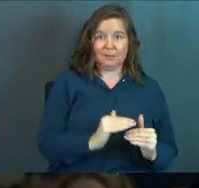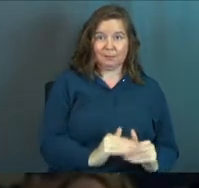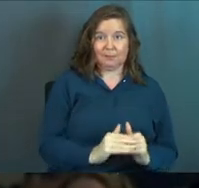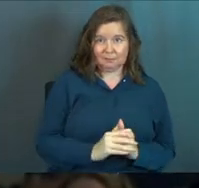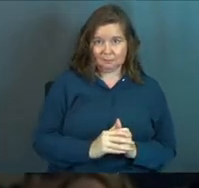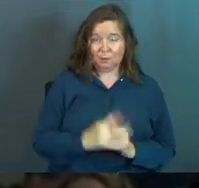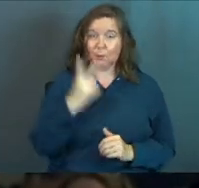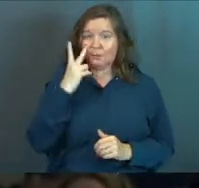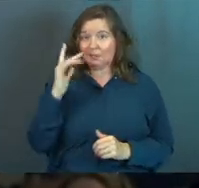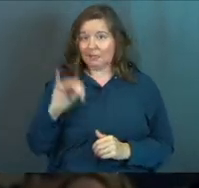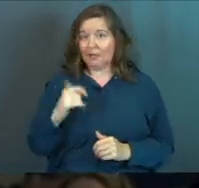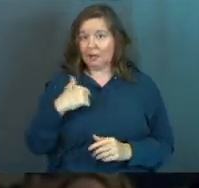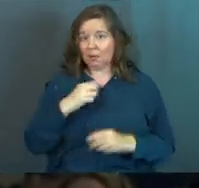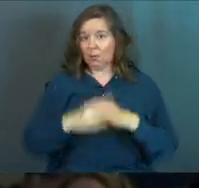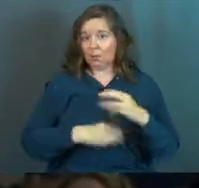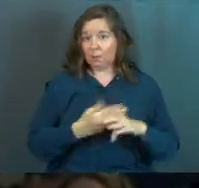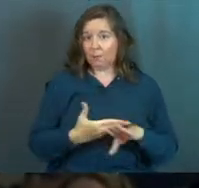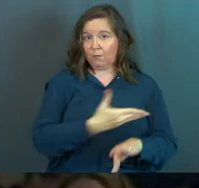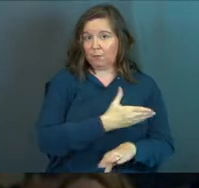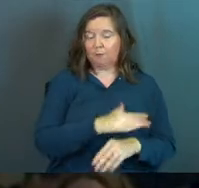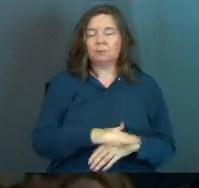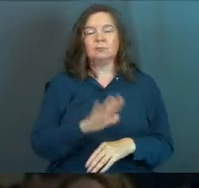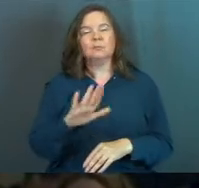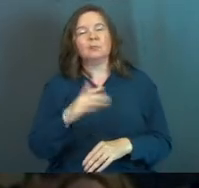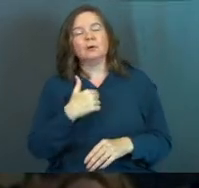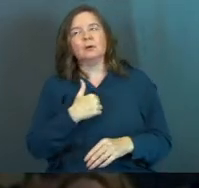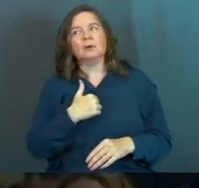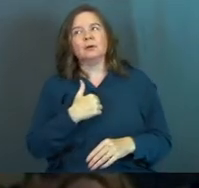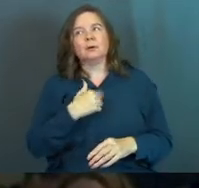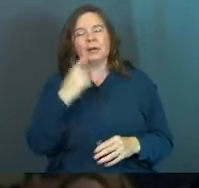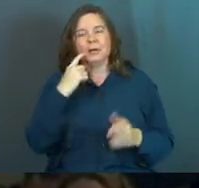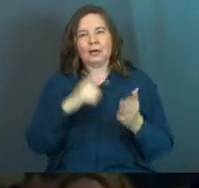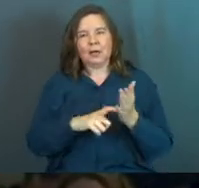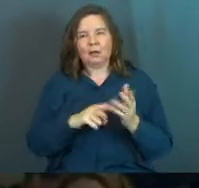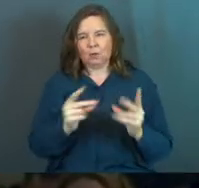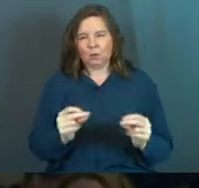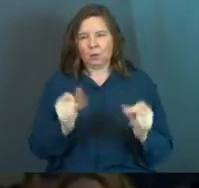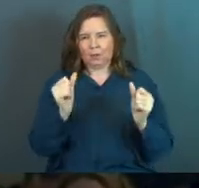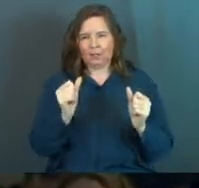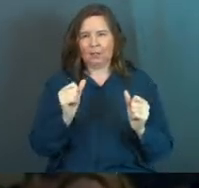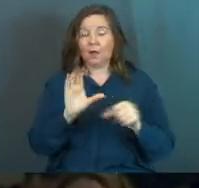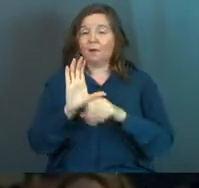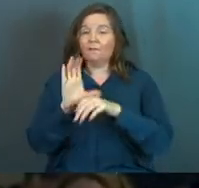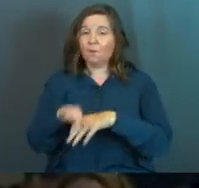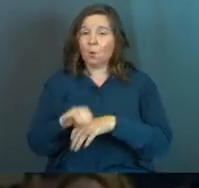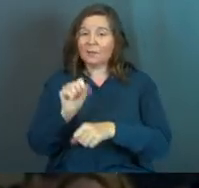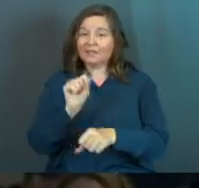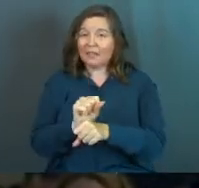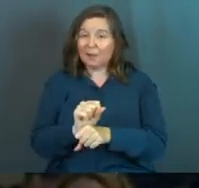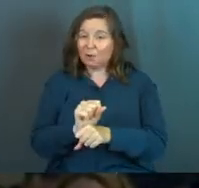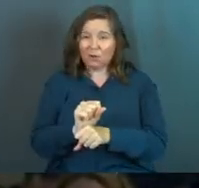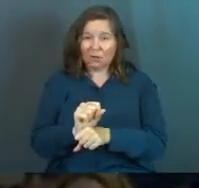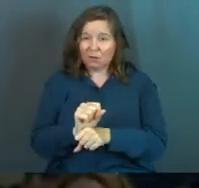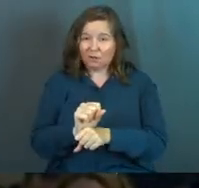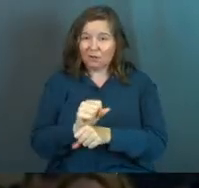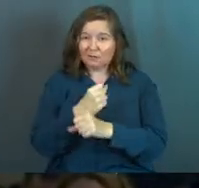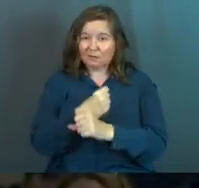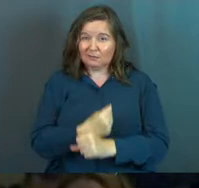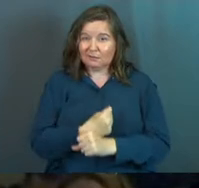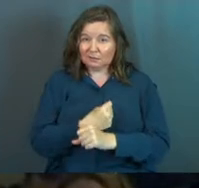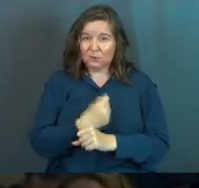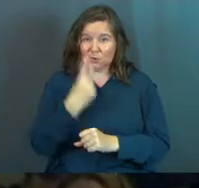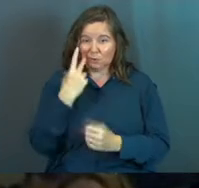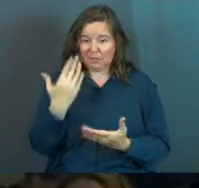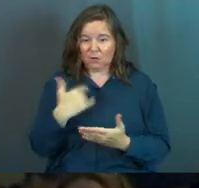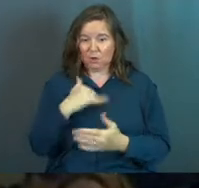Right? We've seen this in the world before. And let me just acknowledge this quickly. Forced labor. Forced labor. You